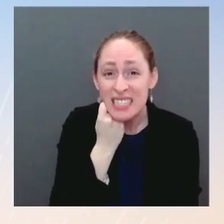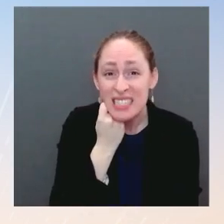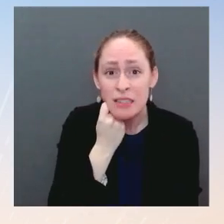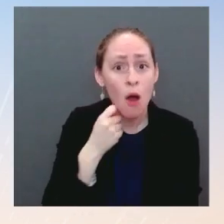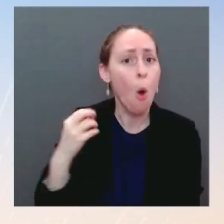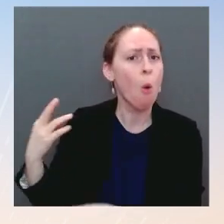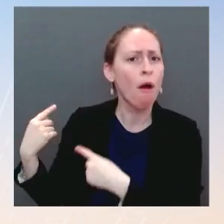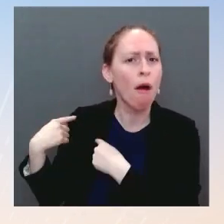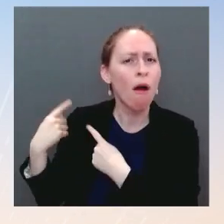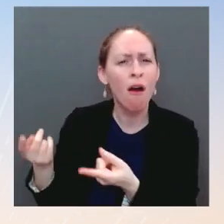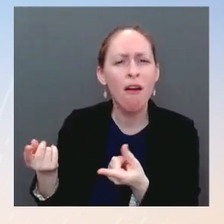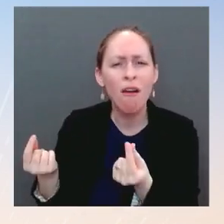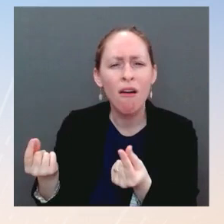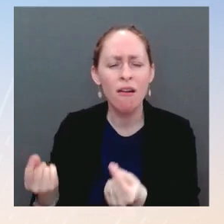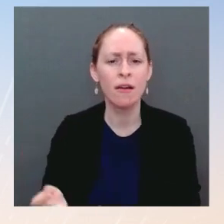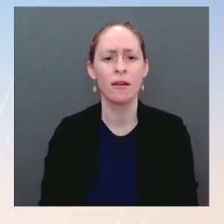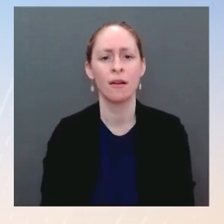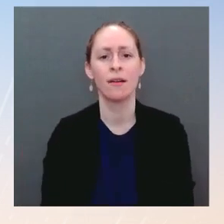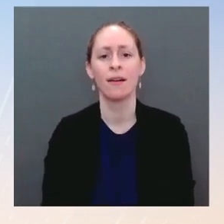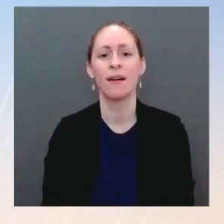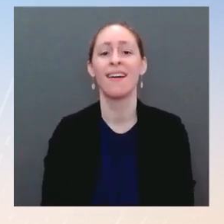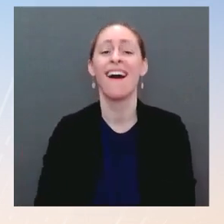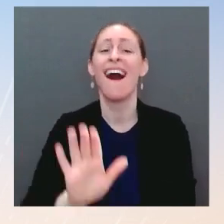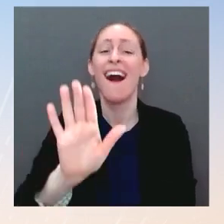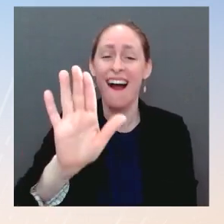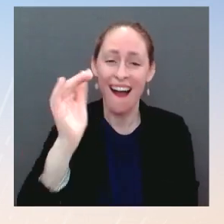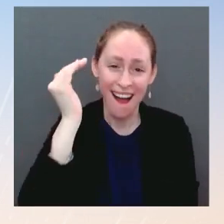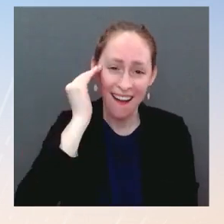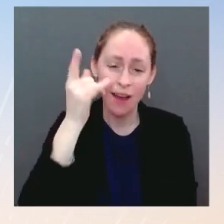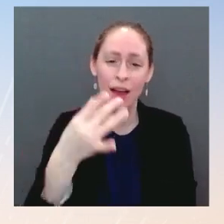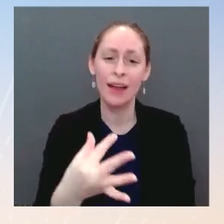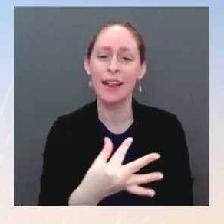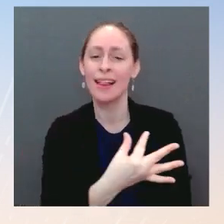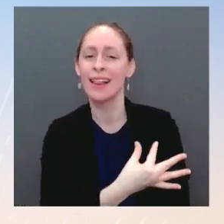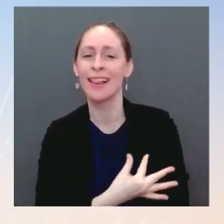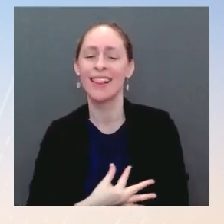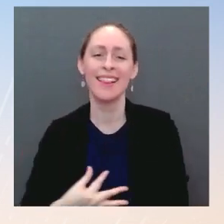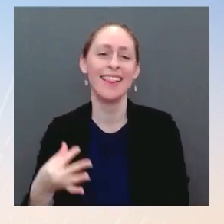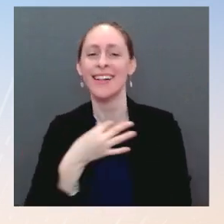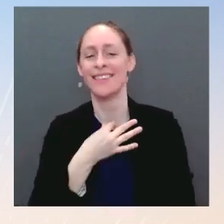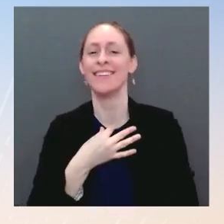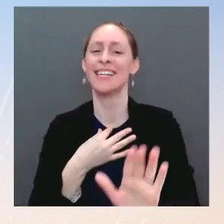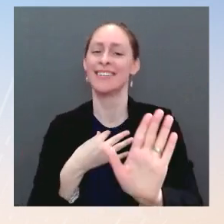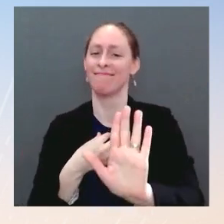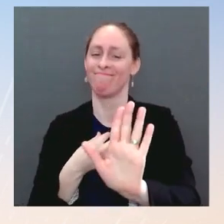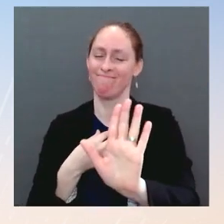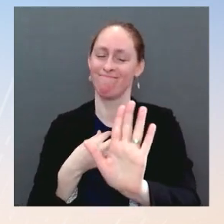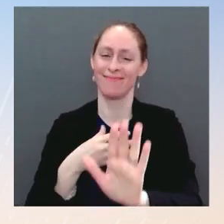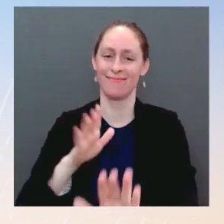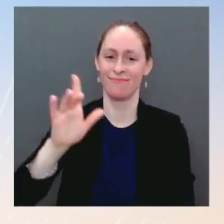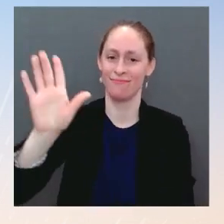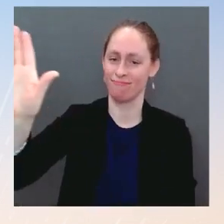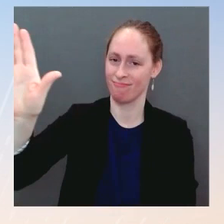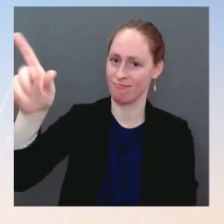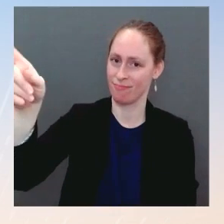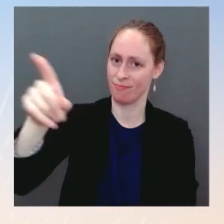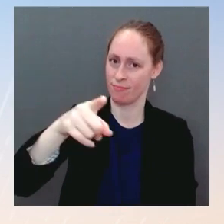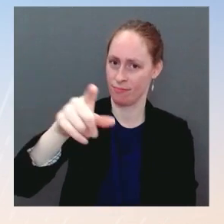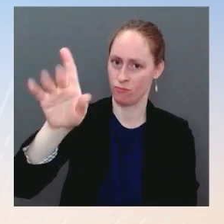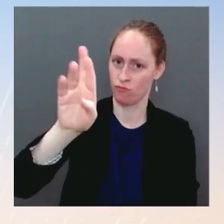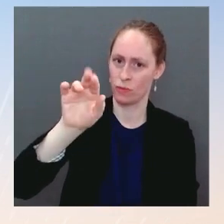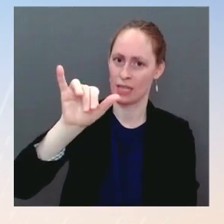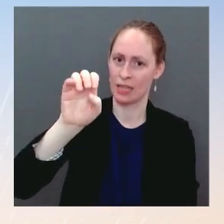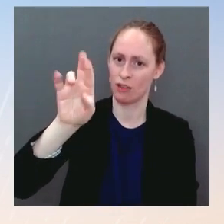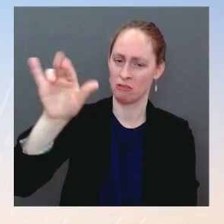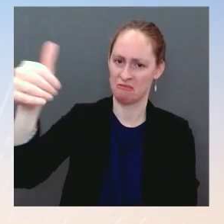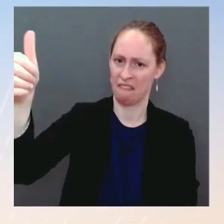year? Ms. appreciate your effort, but we are going to leave that to Justice Breyer to outline should he decide to. The And a question on a different note. The Biden